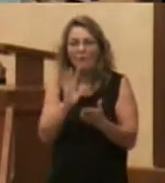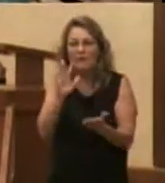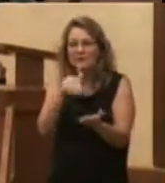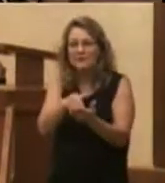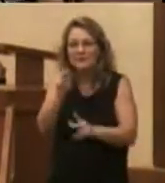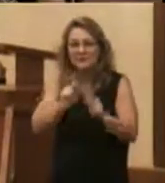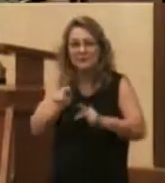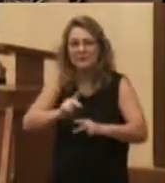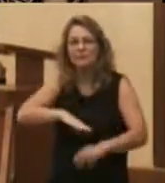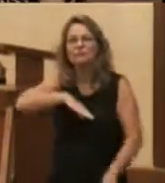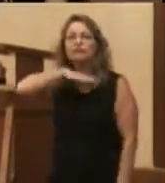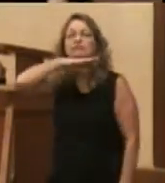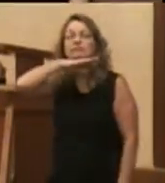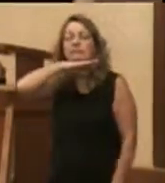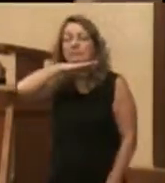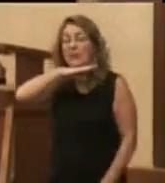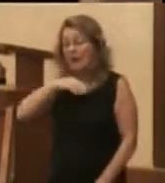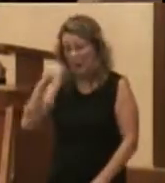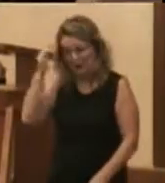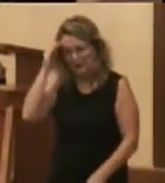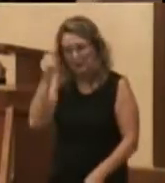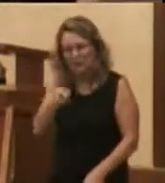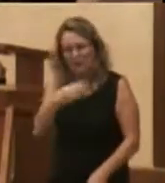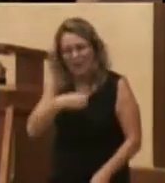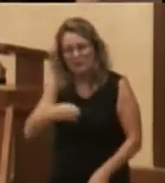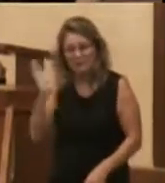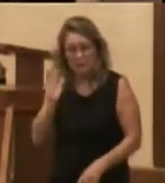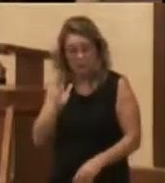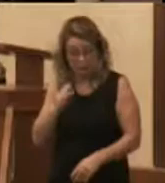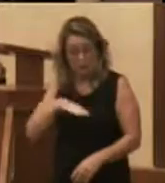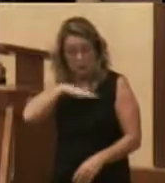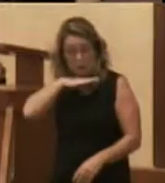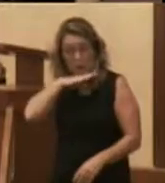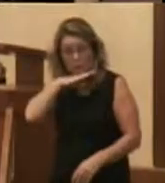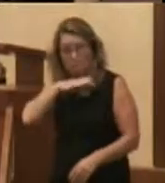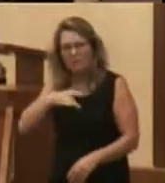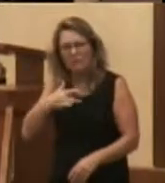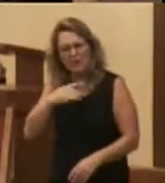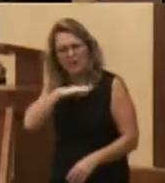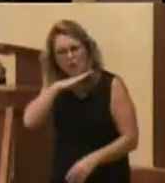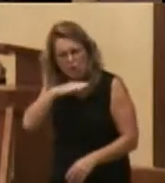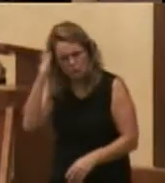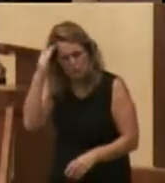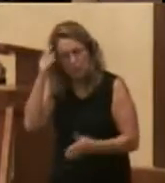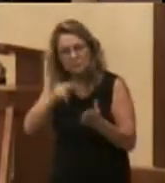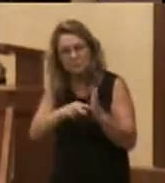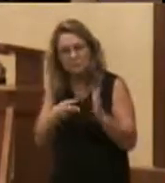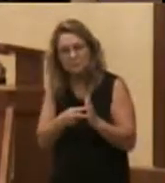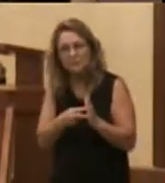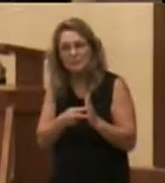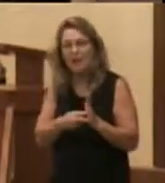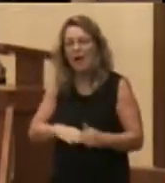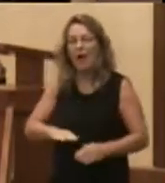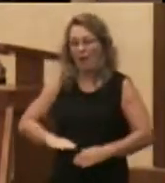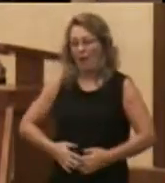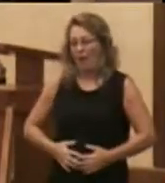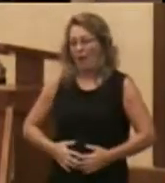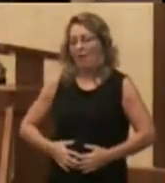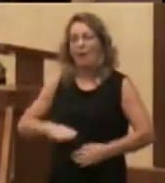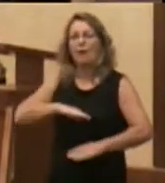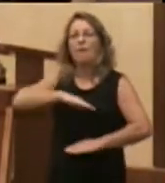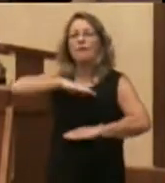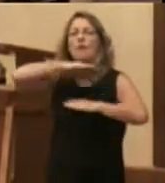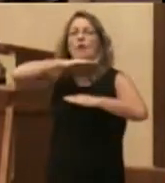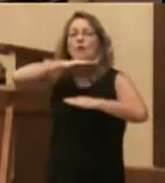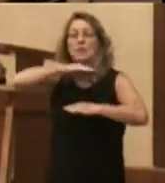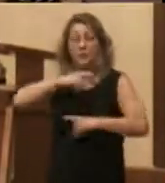know you've been hungry. Have you ever been full? Yeah, you've been full too. You know what it feels like to be full in the stomach. Well,